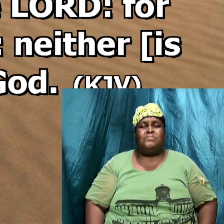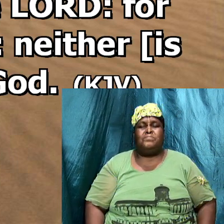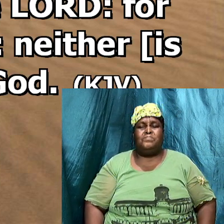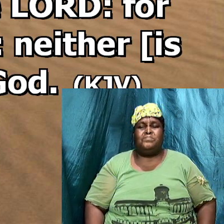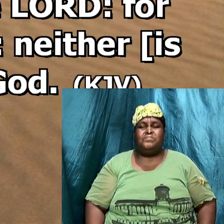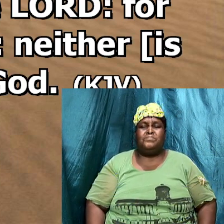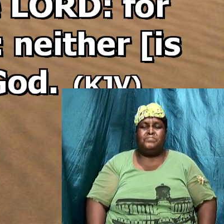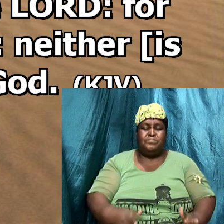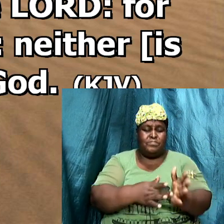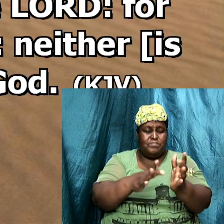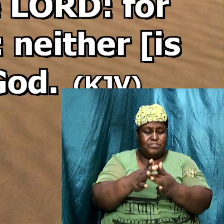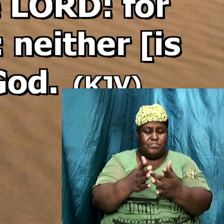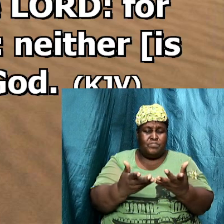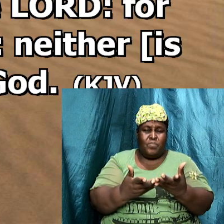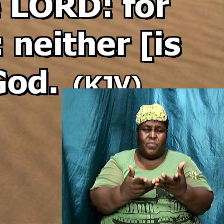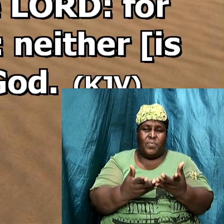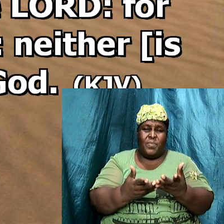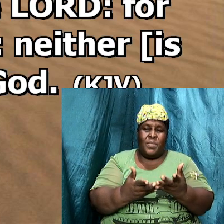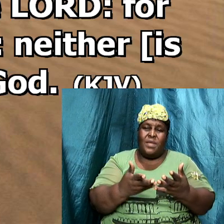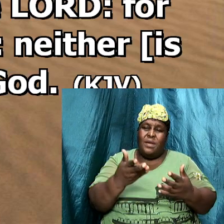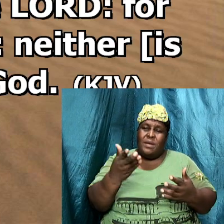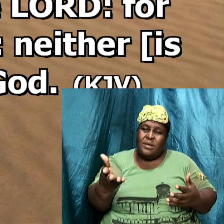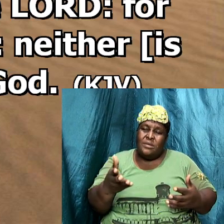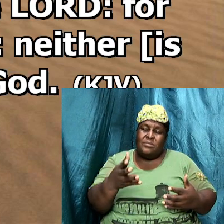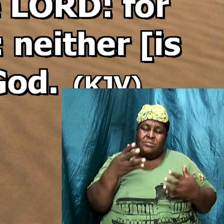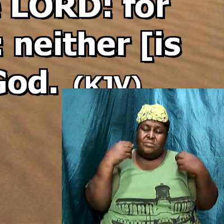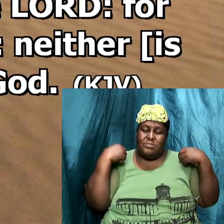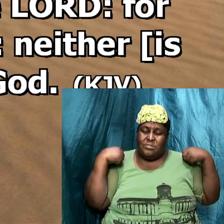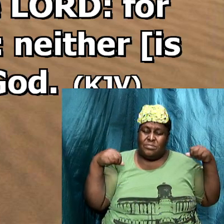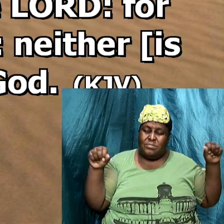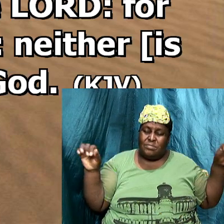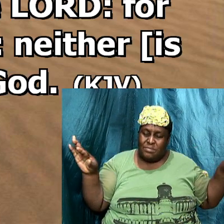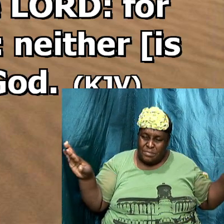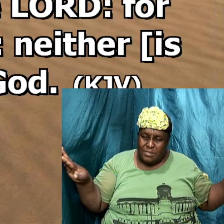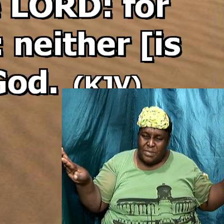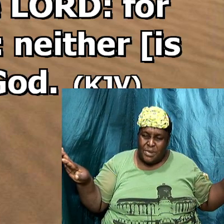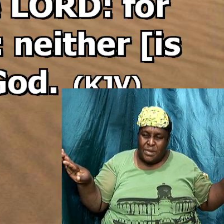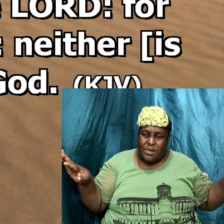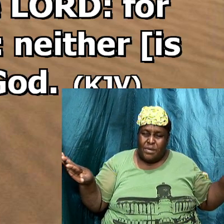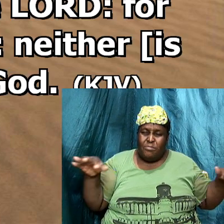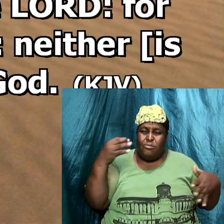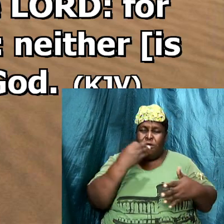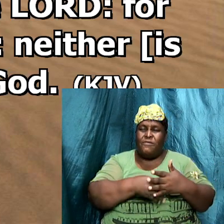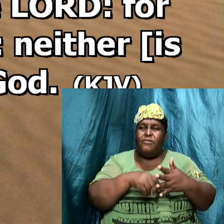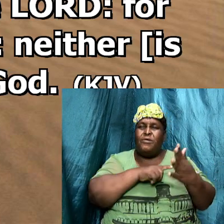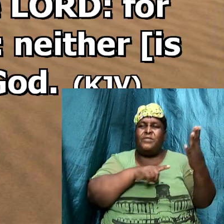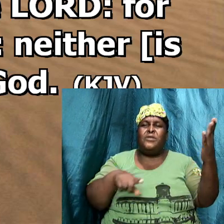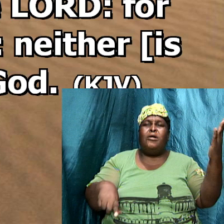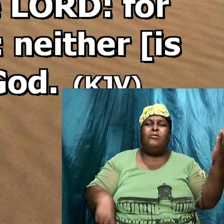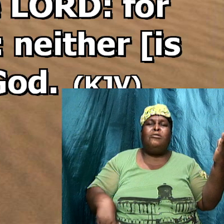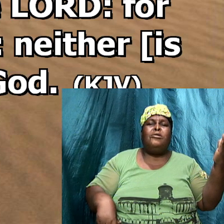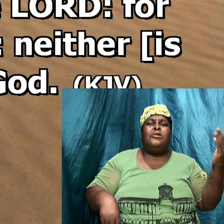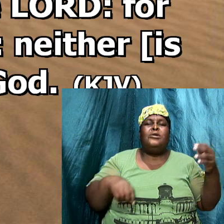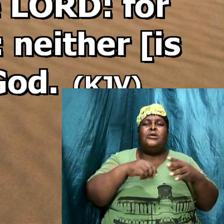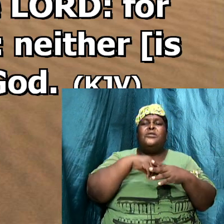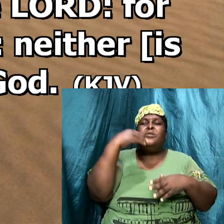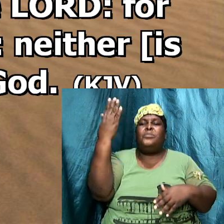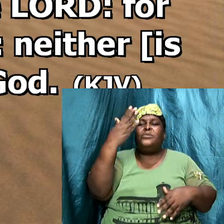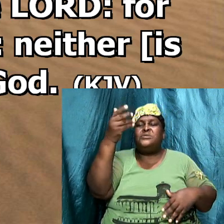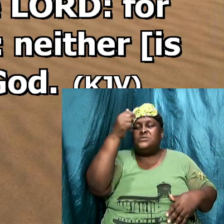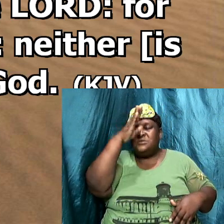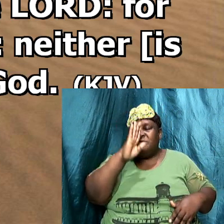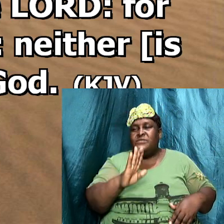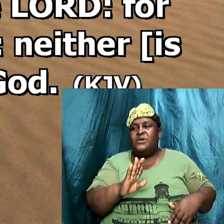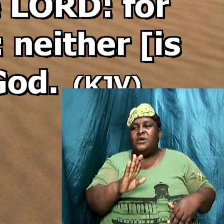3. These are the angels, we said, that were before the Lord. were in his presence day and